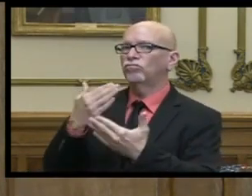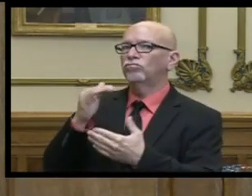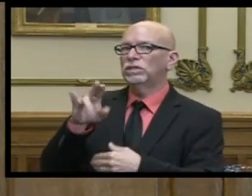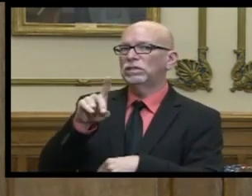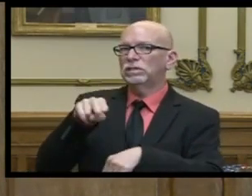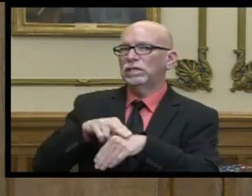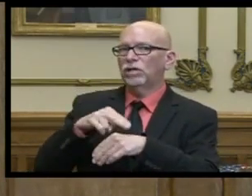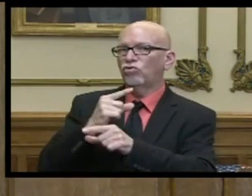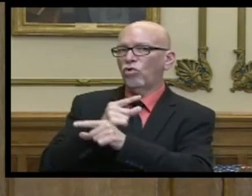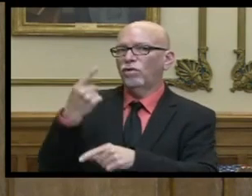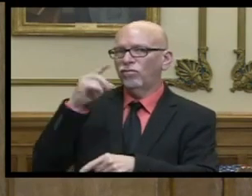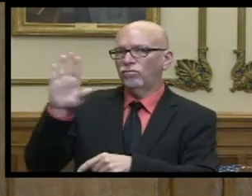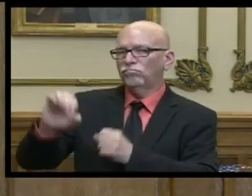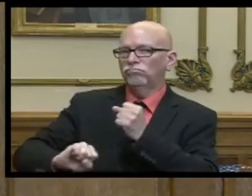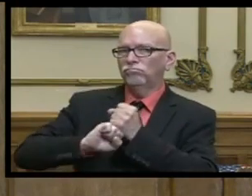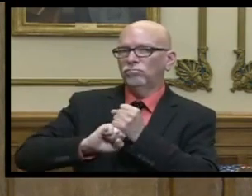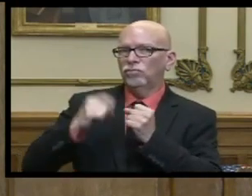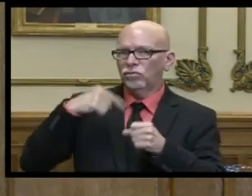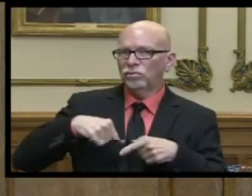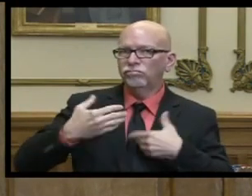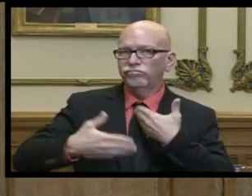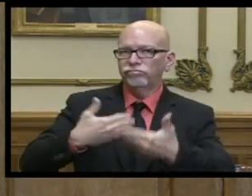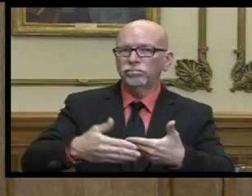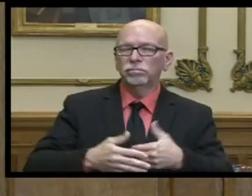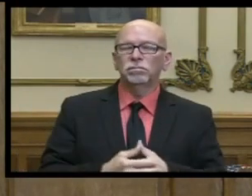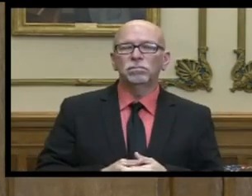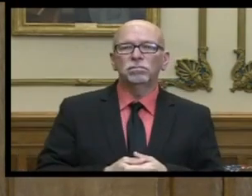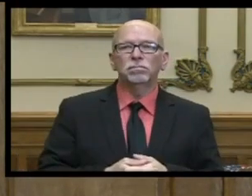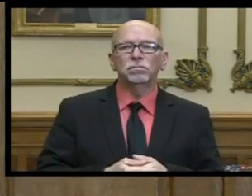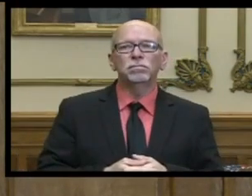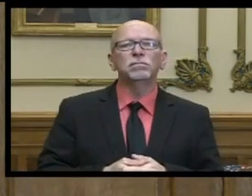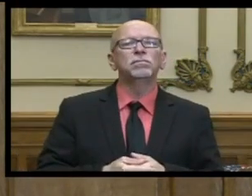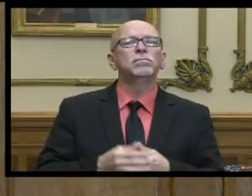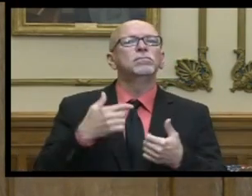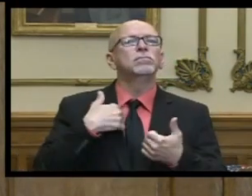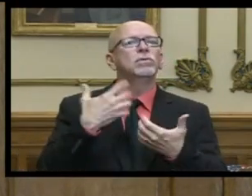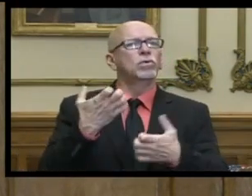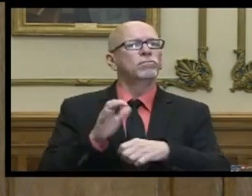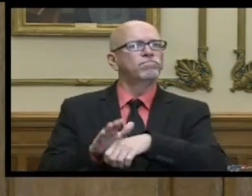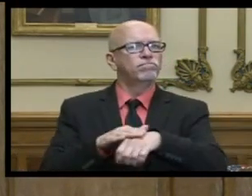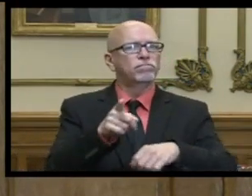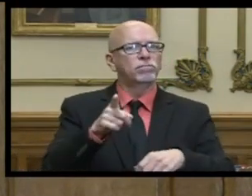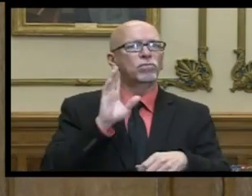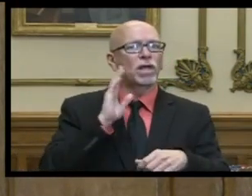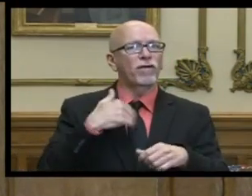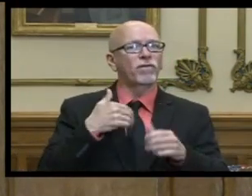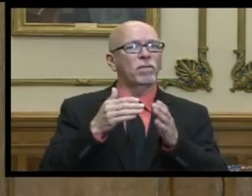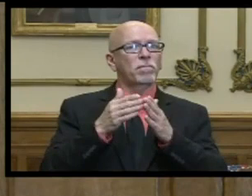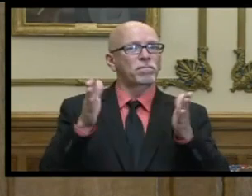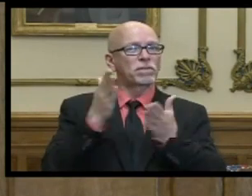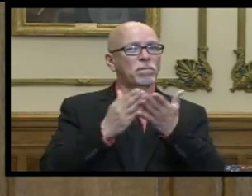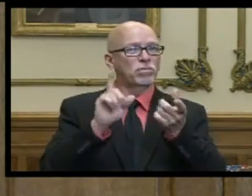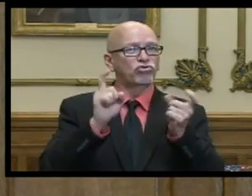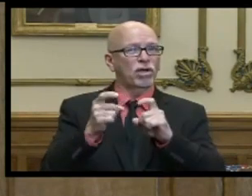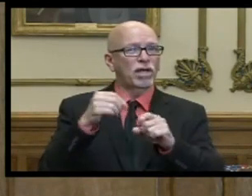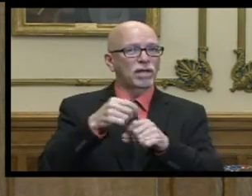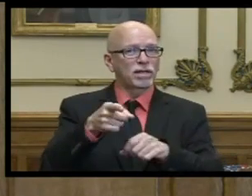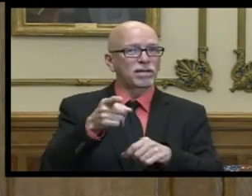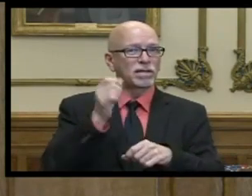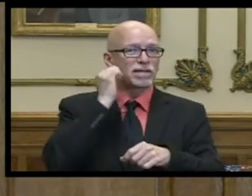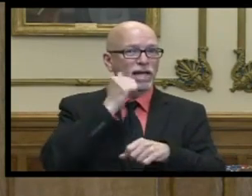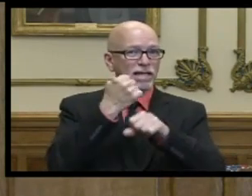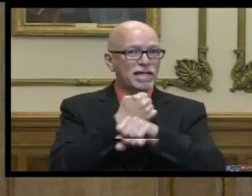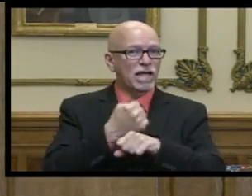national guard for their support in this ongoing effort i also want to alert you to a couple of changes you will see in the daily data